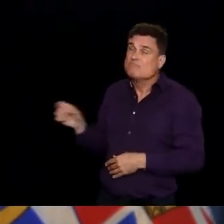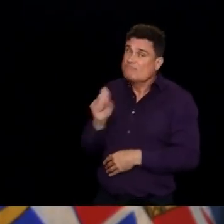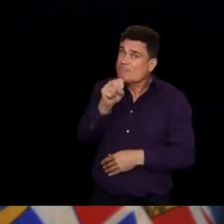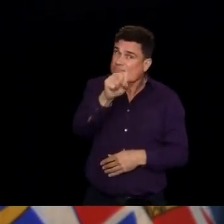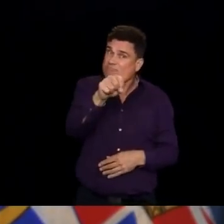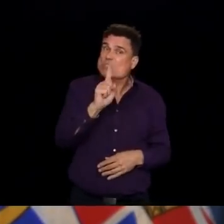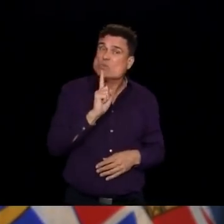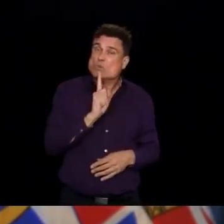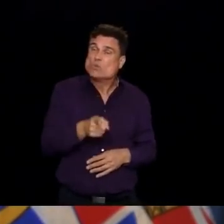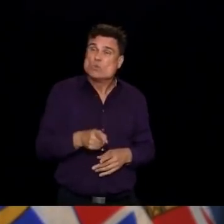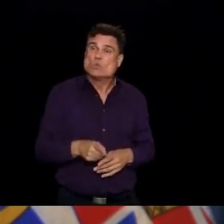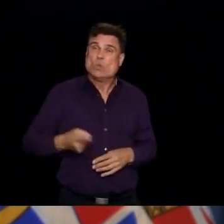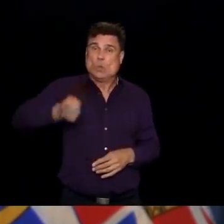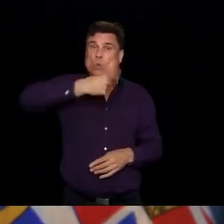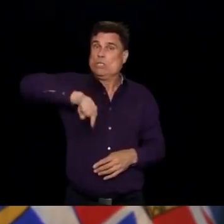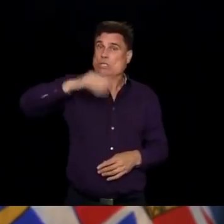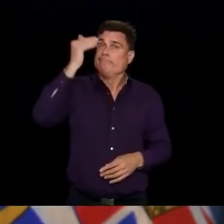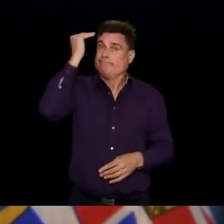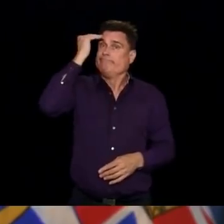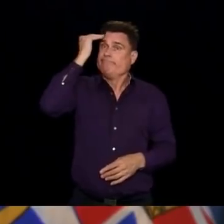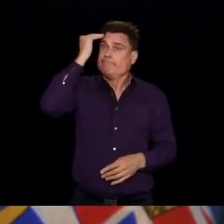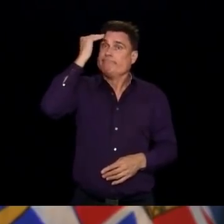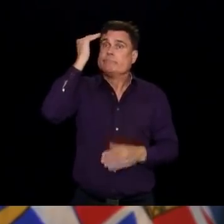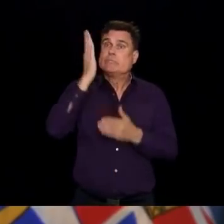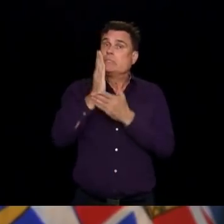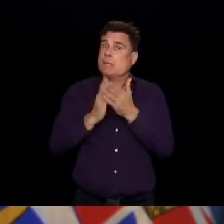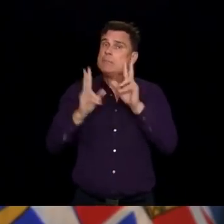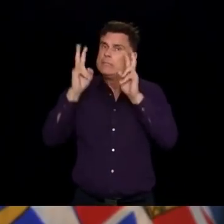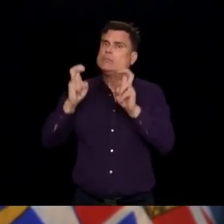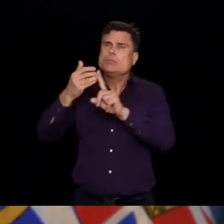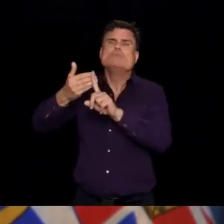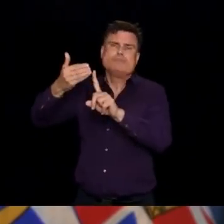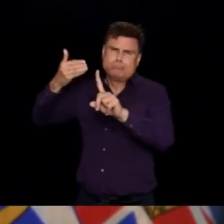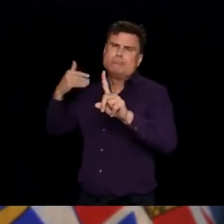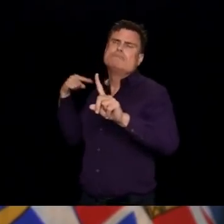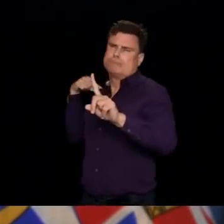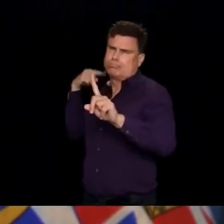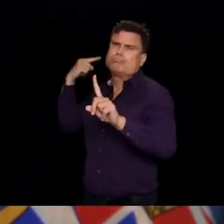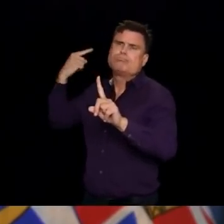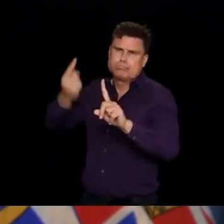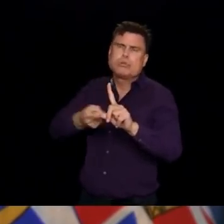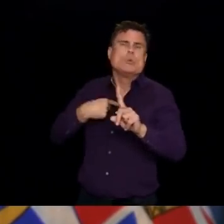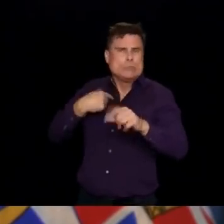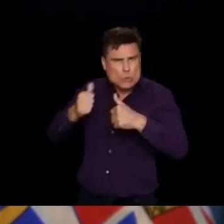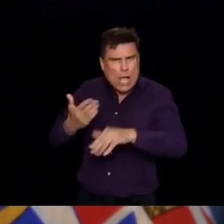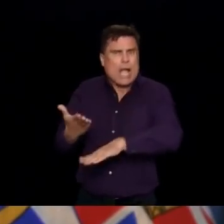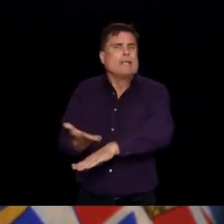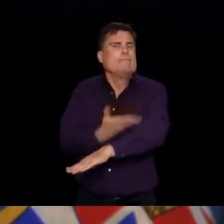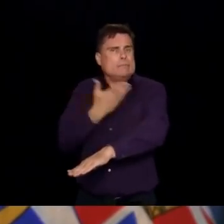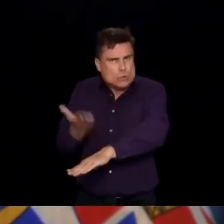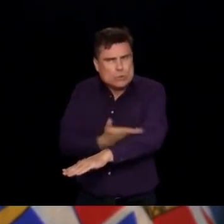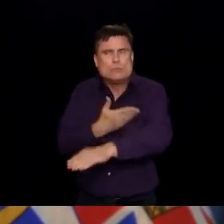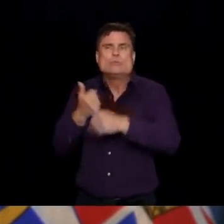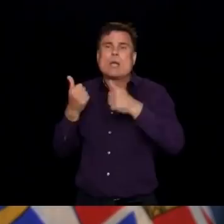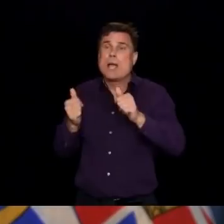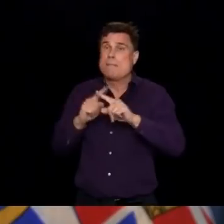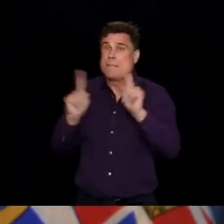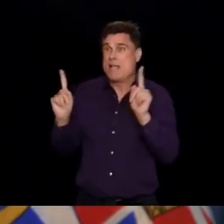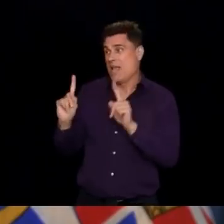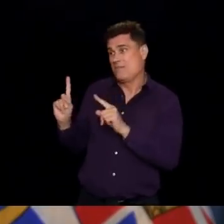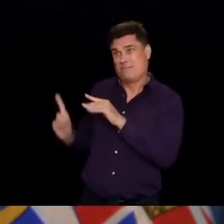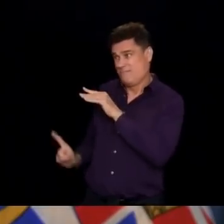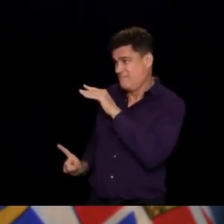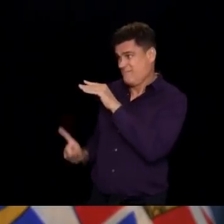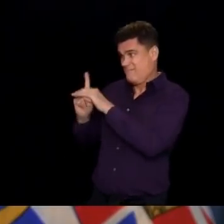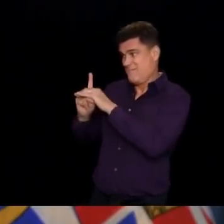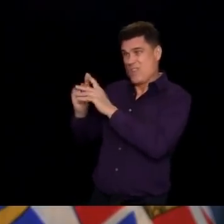number of issues that we've known about for a long time that we've been trying to address. I will also say that this has exposed